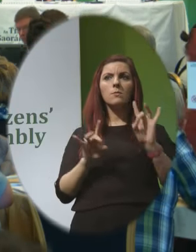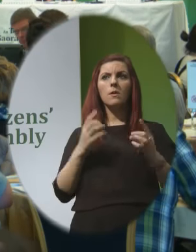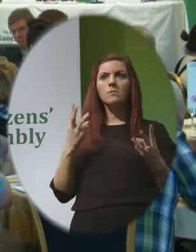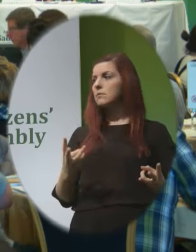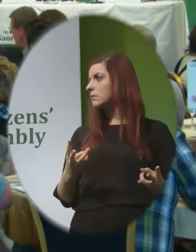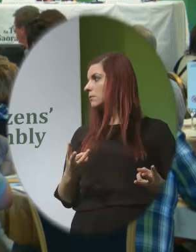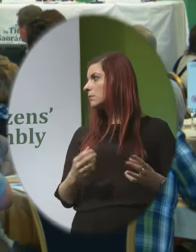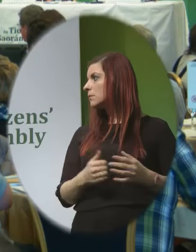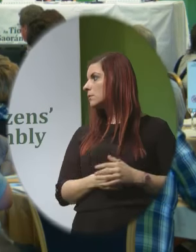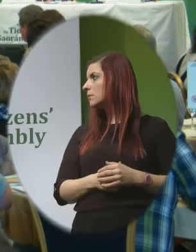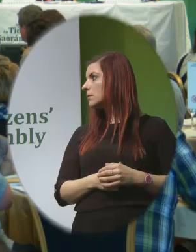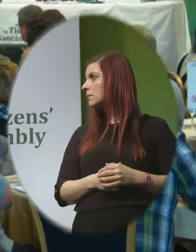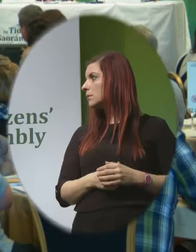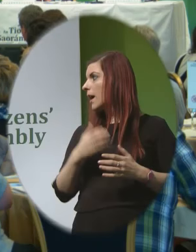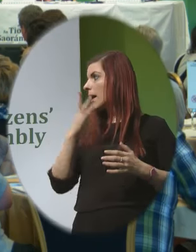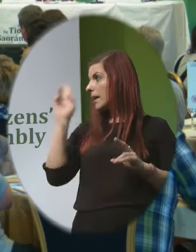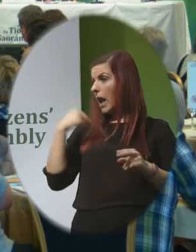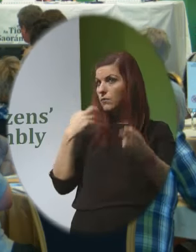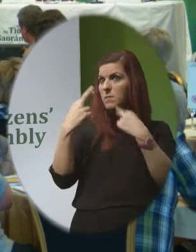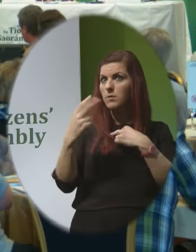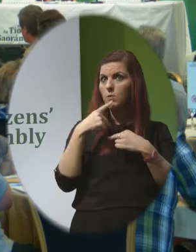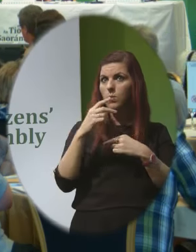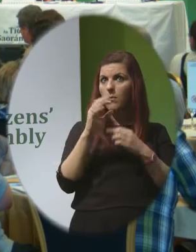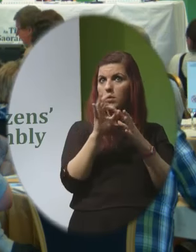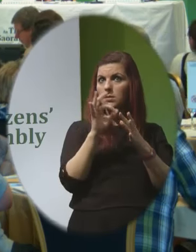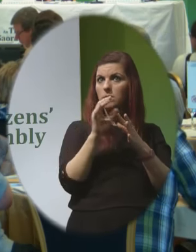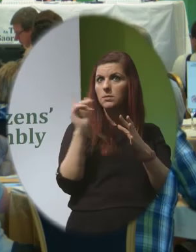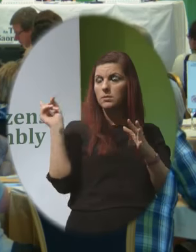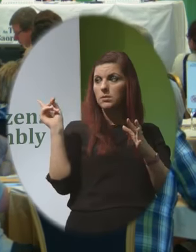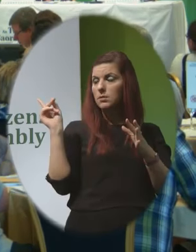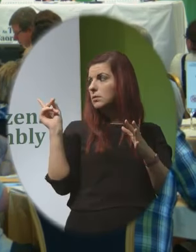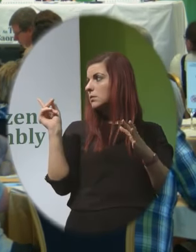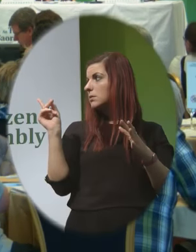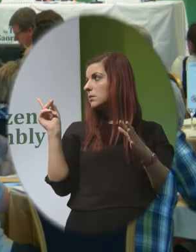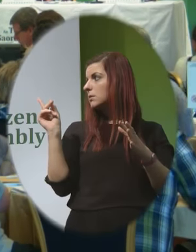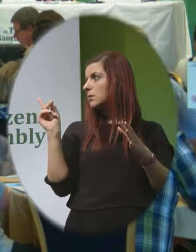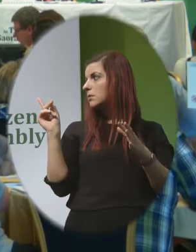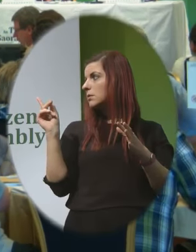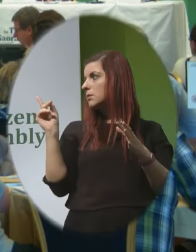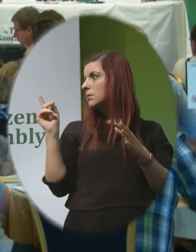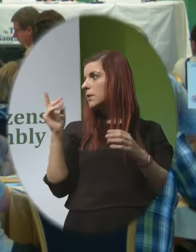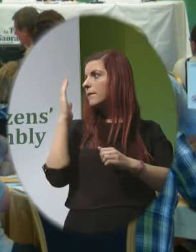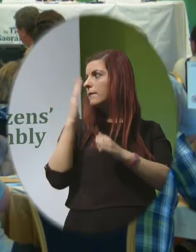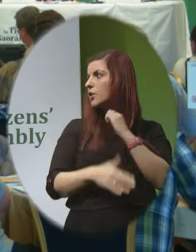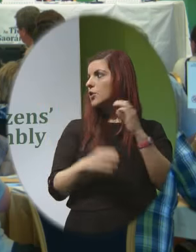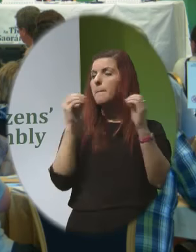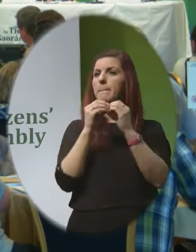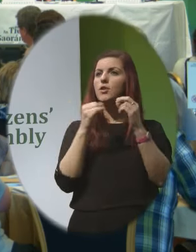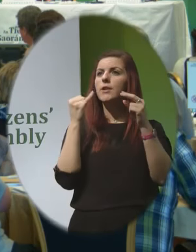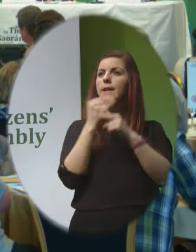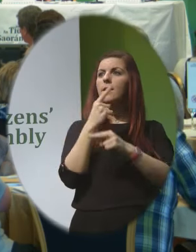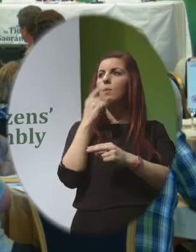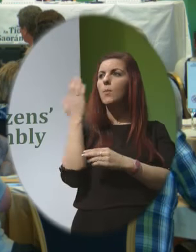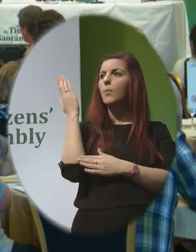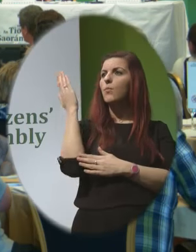Could I respond to a point? Alright We mentioned in our presentation that we've had contacts And